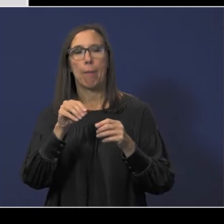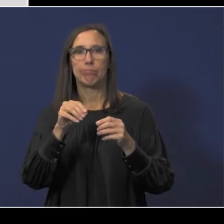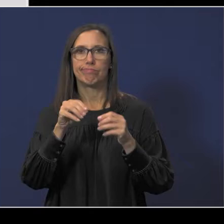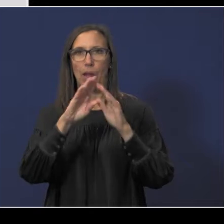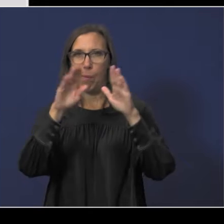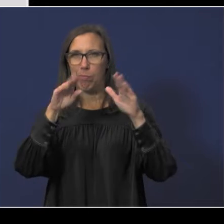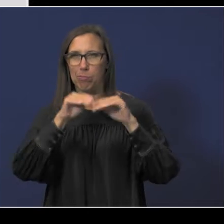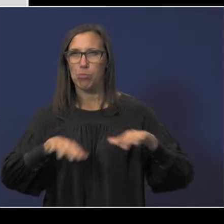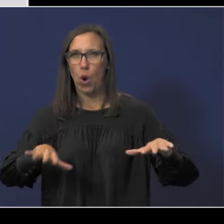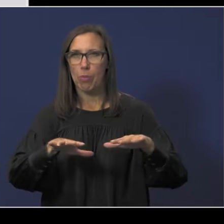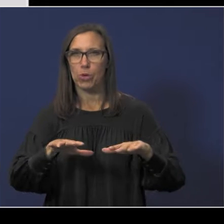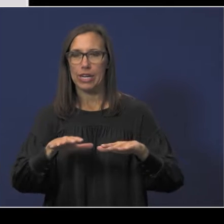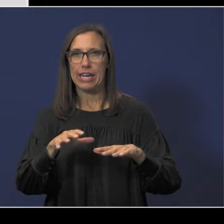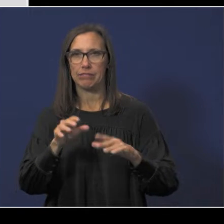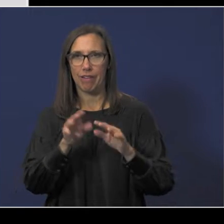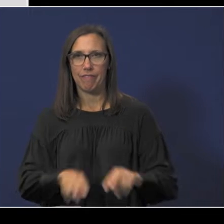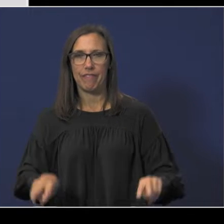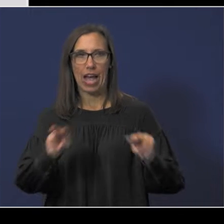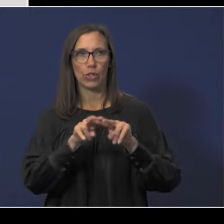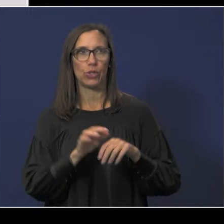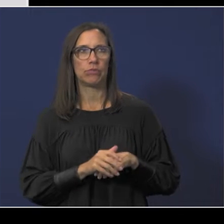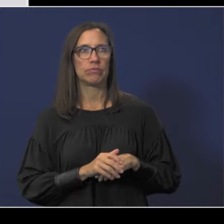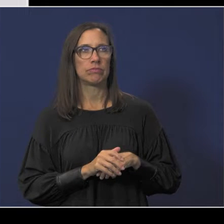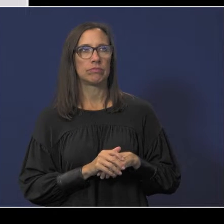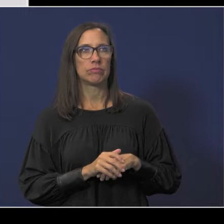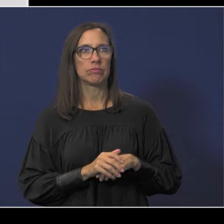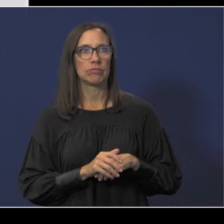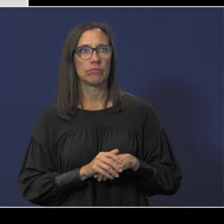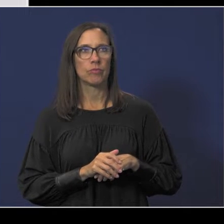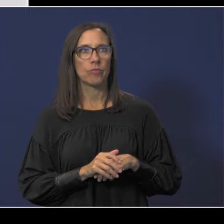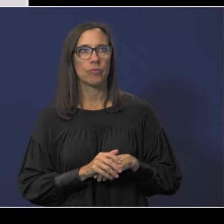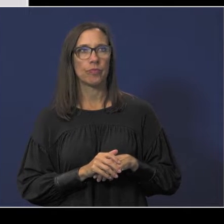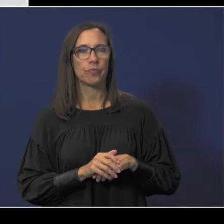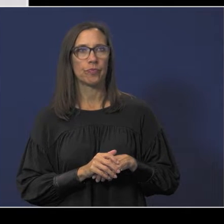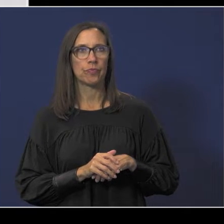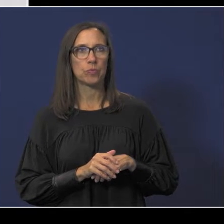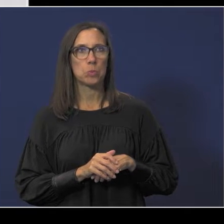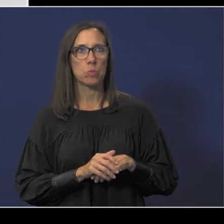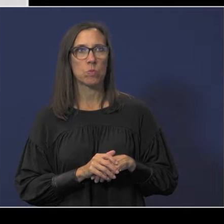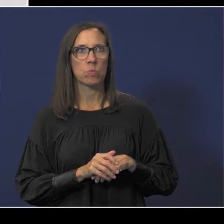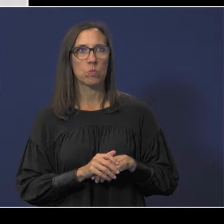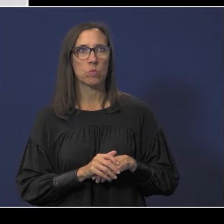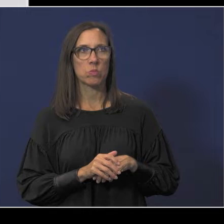And explanations of each of these solvency indicators are included in the annual financial management report.